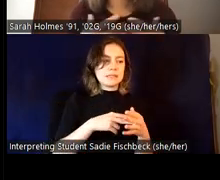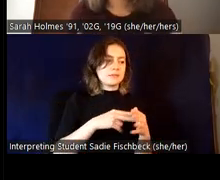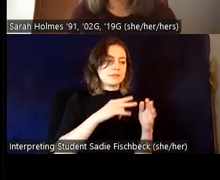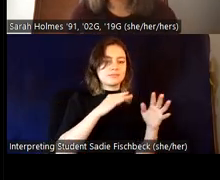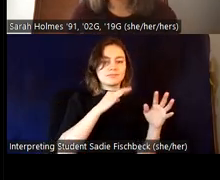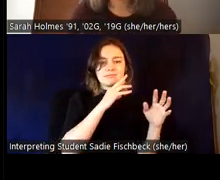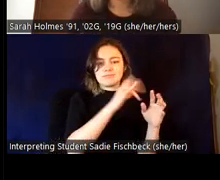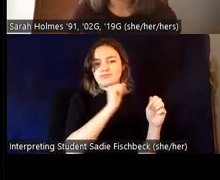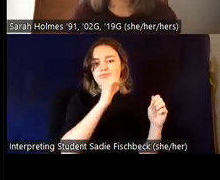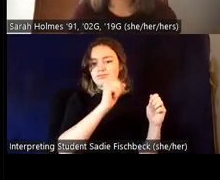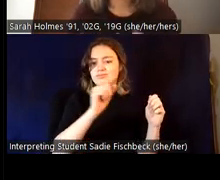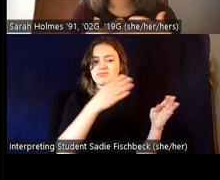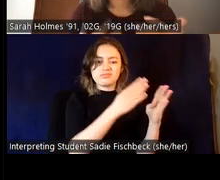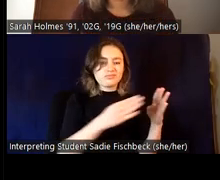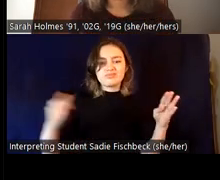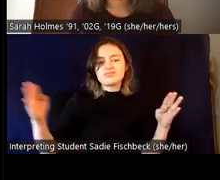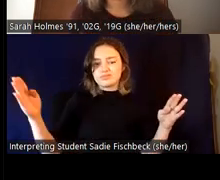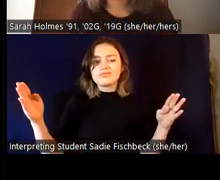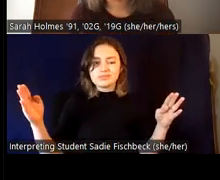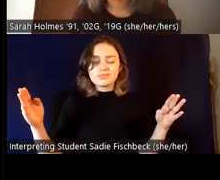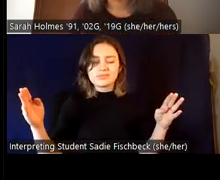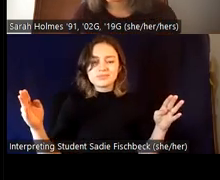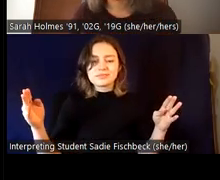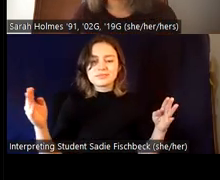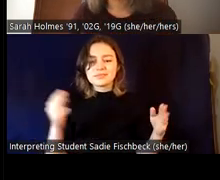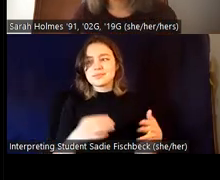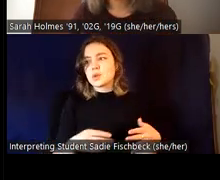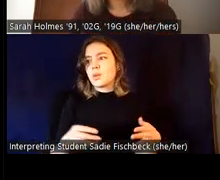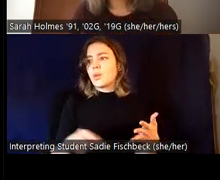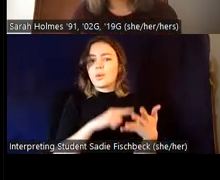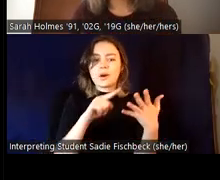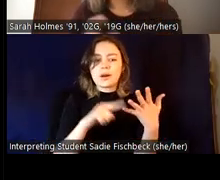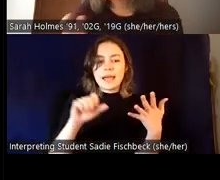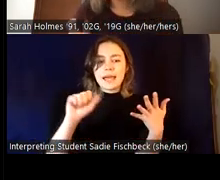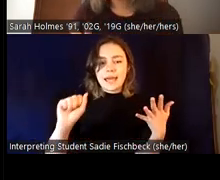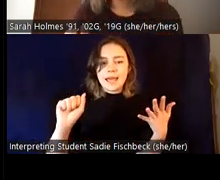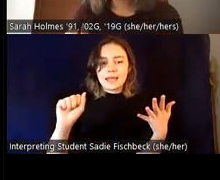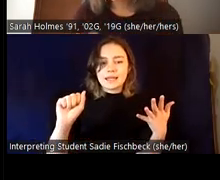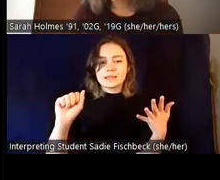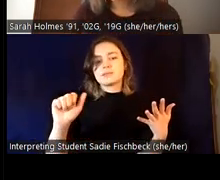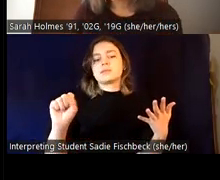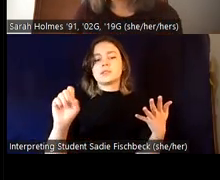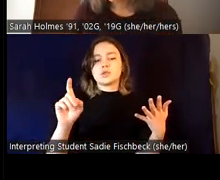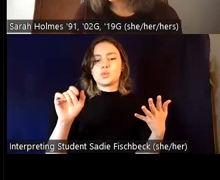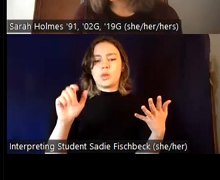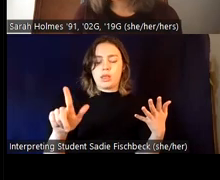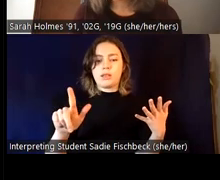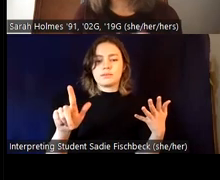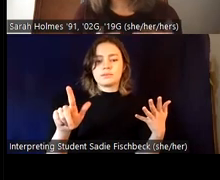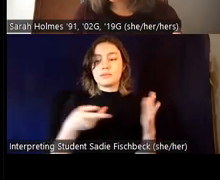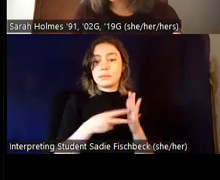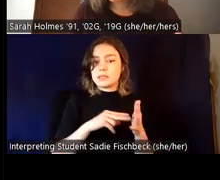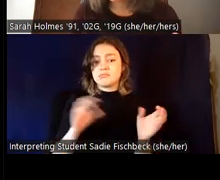don't experience sexual attraction or don't engage in sexual or romantic behavior. Um, you'll see the word queer on here in a few places.